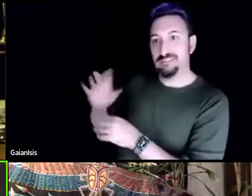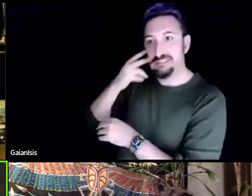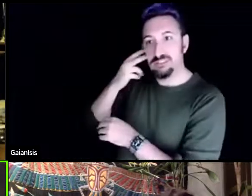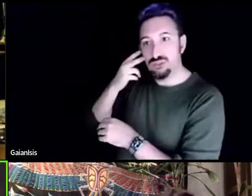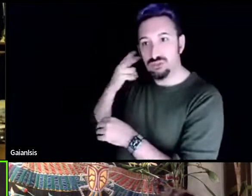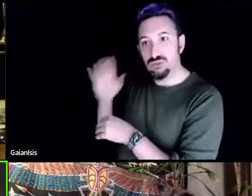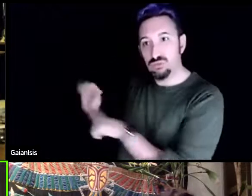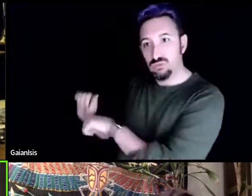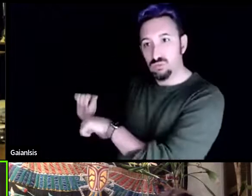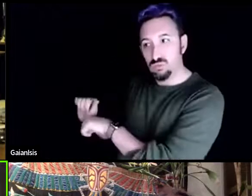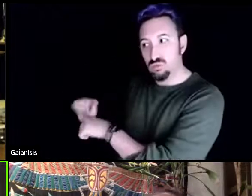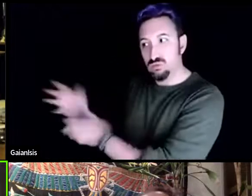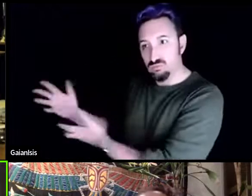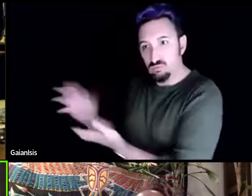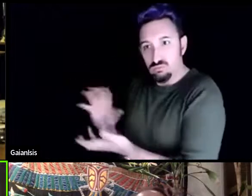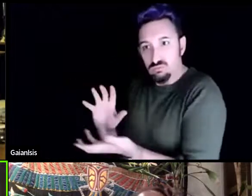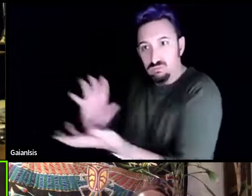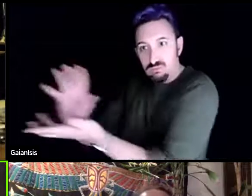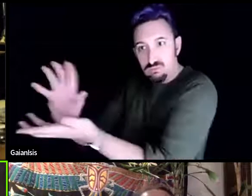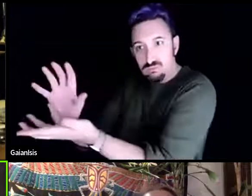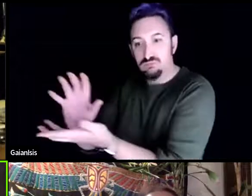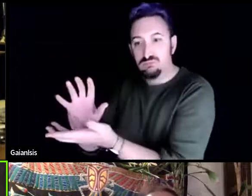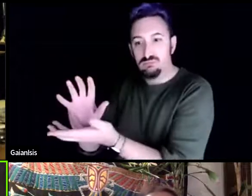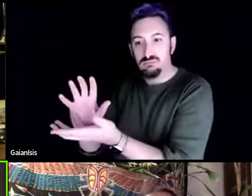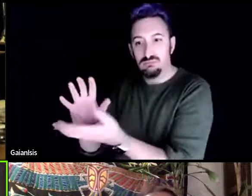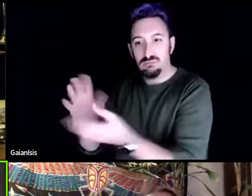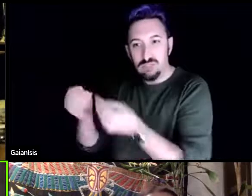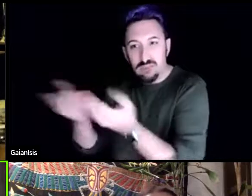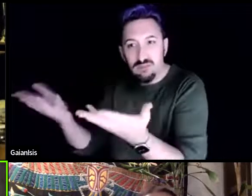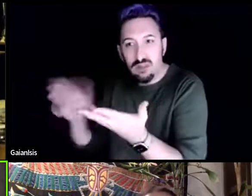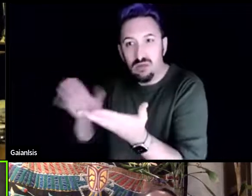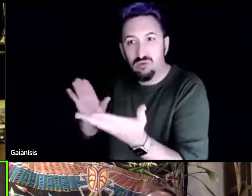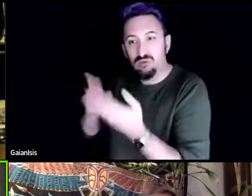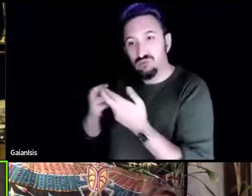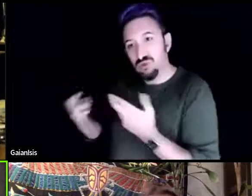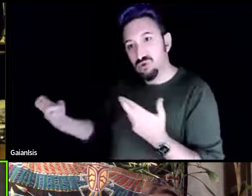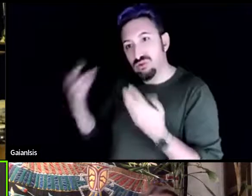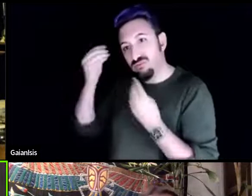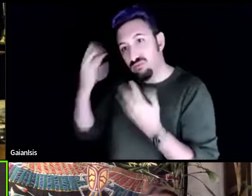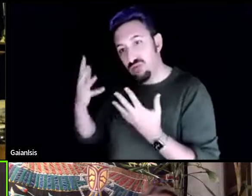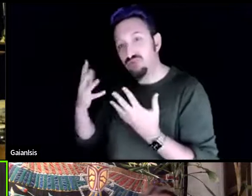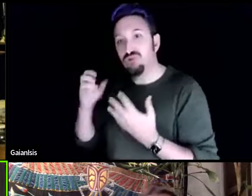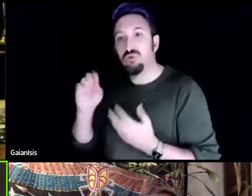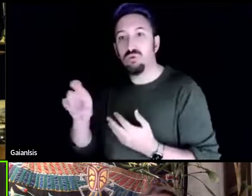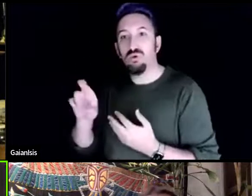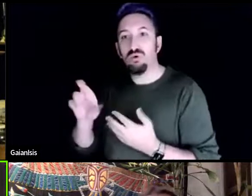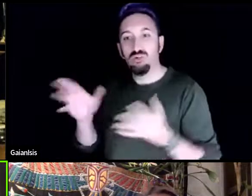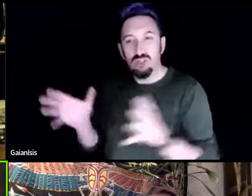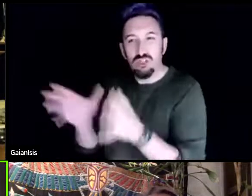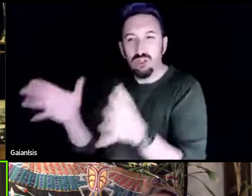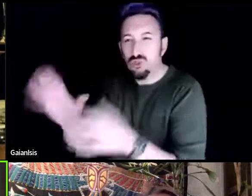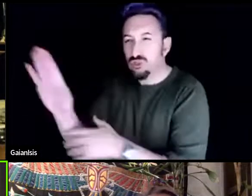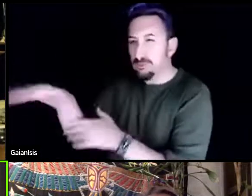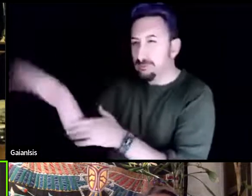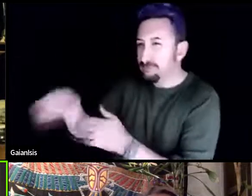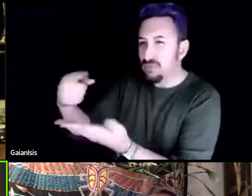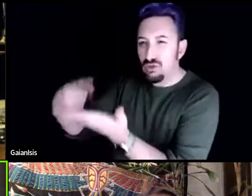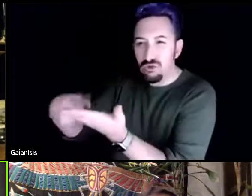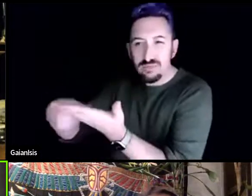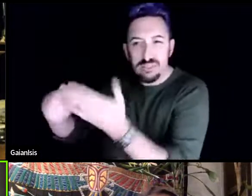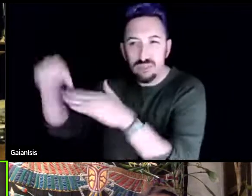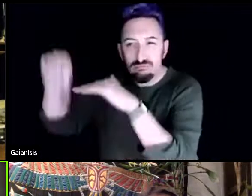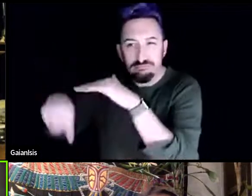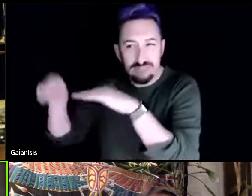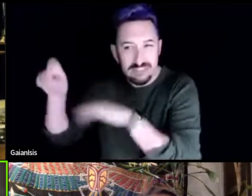resources or encourage the conversation to be deeper and uh like starhawk said just um